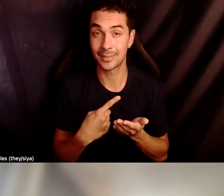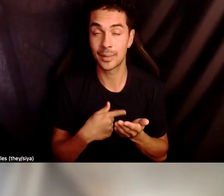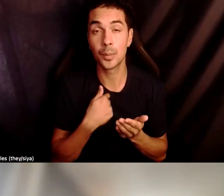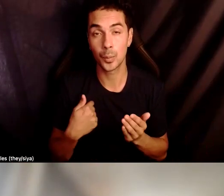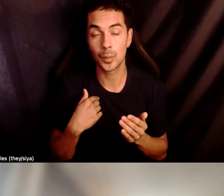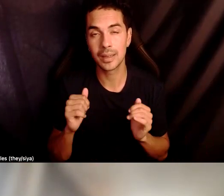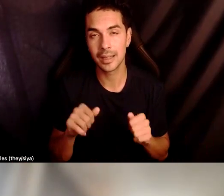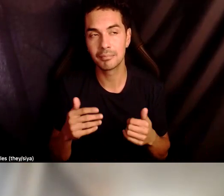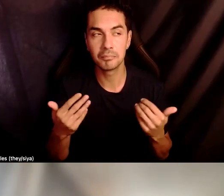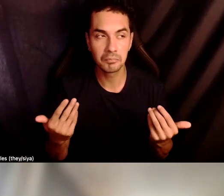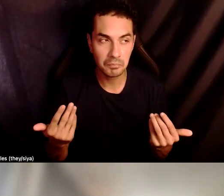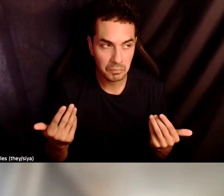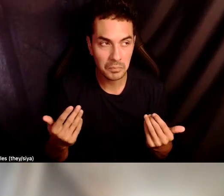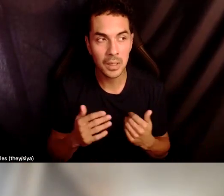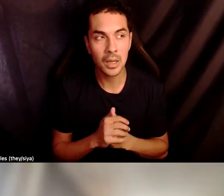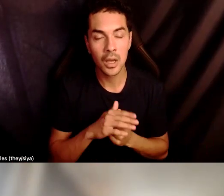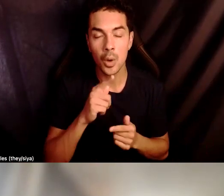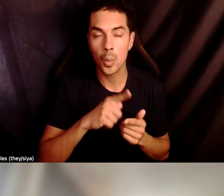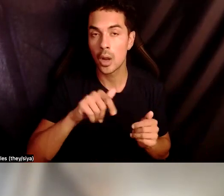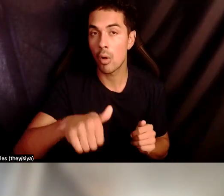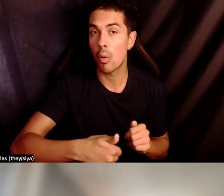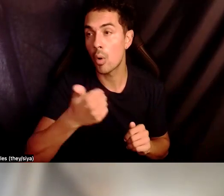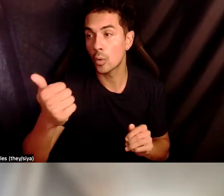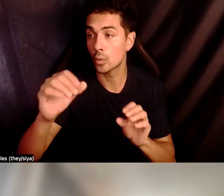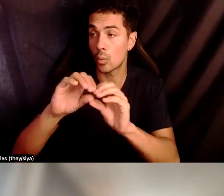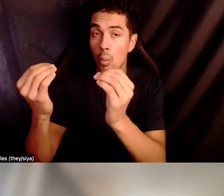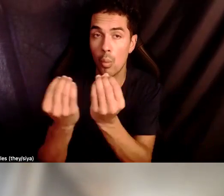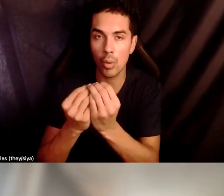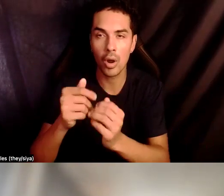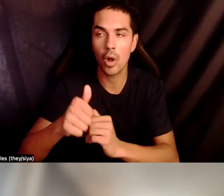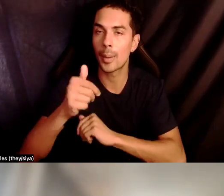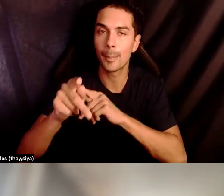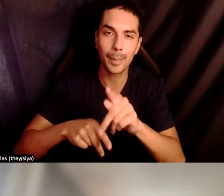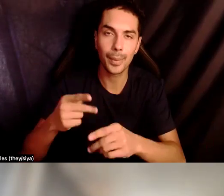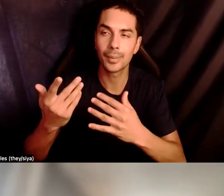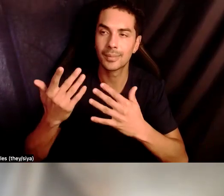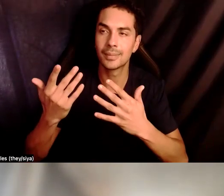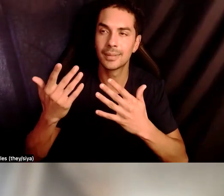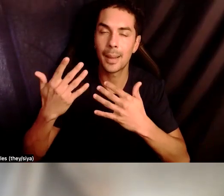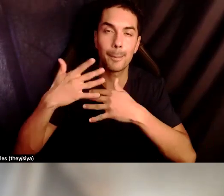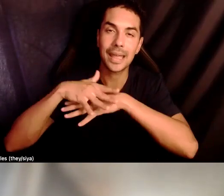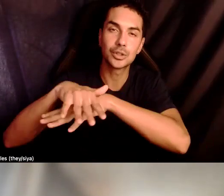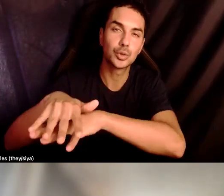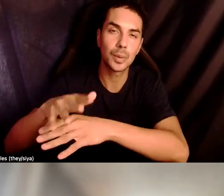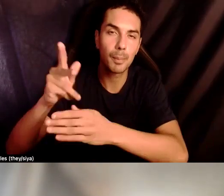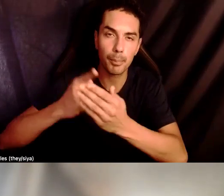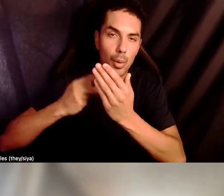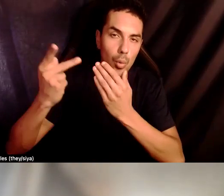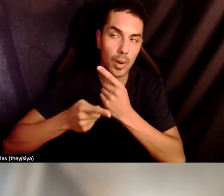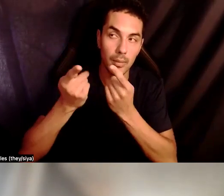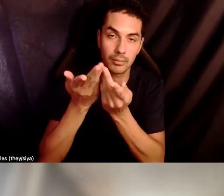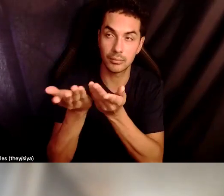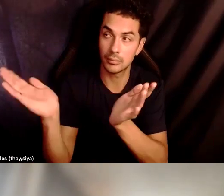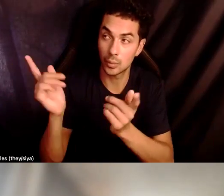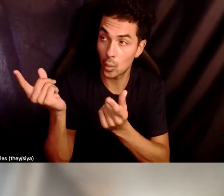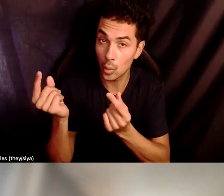like what other people, other organizations, what mainstream programs, um, are using for